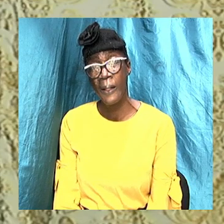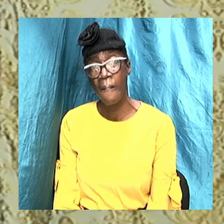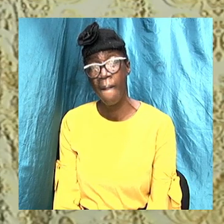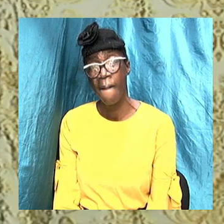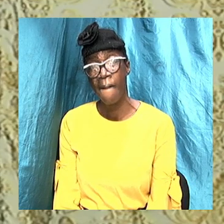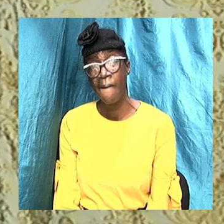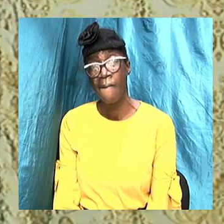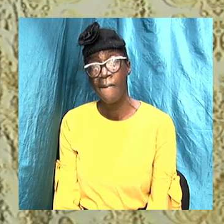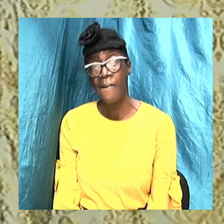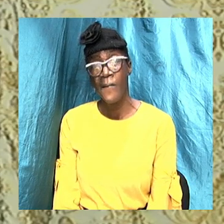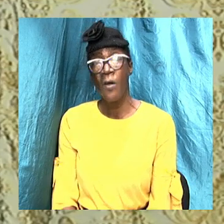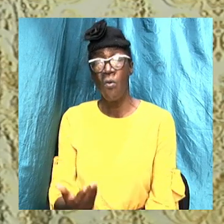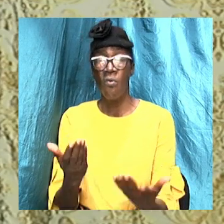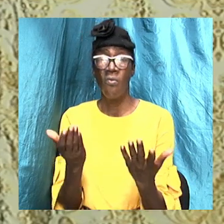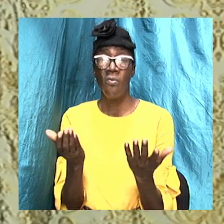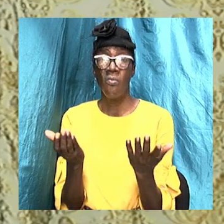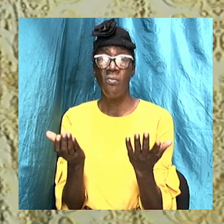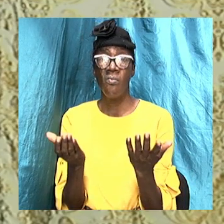wish that they could